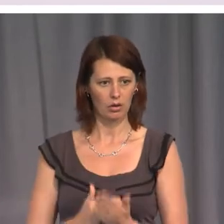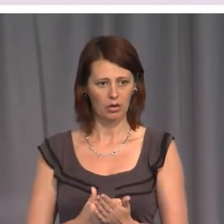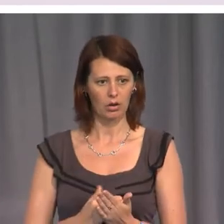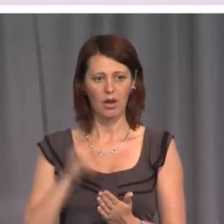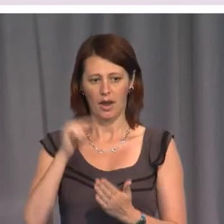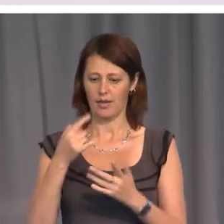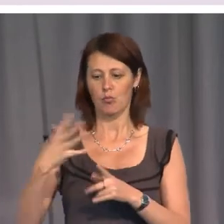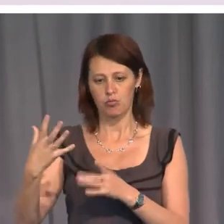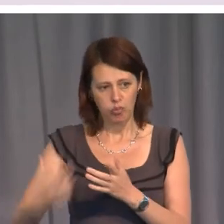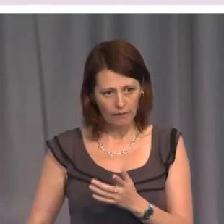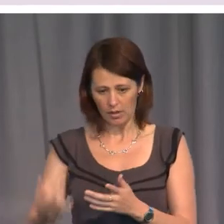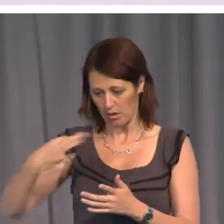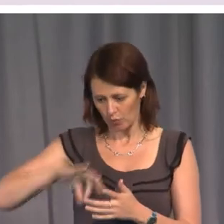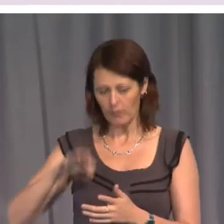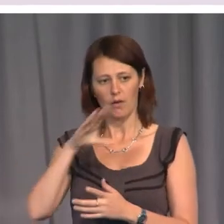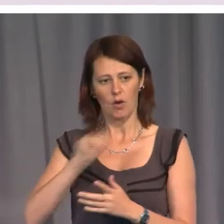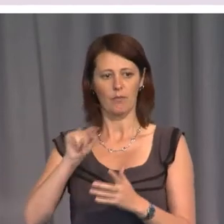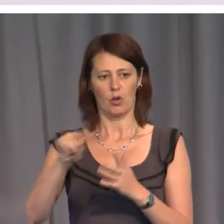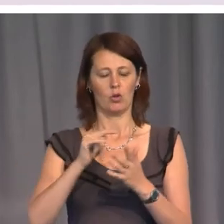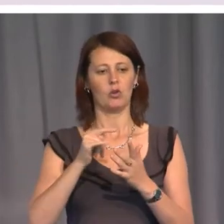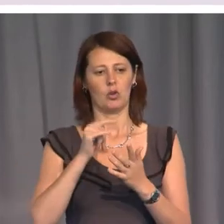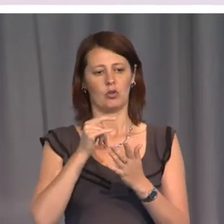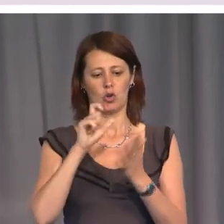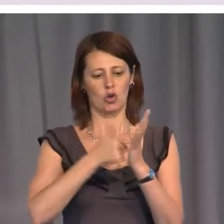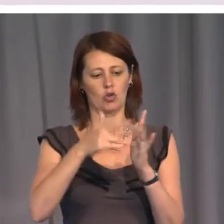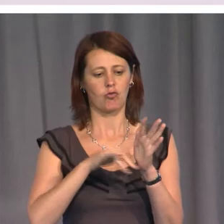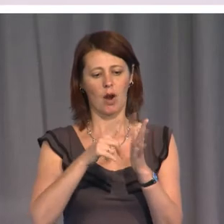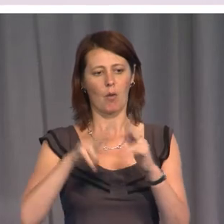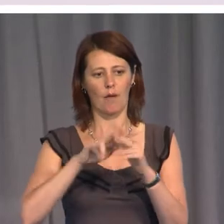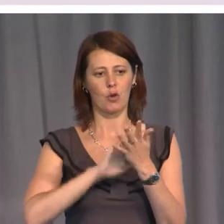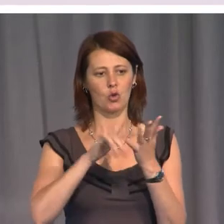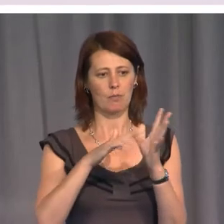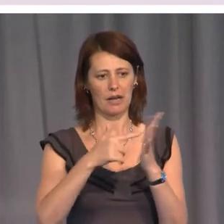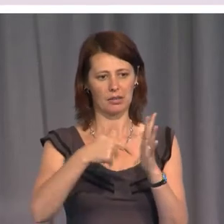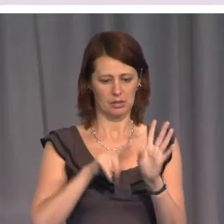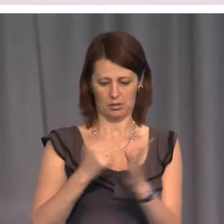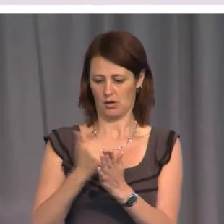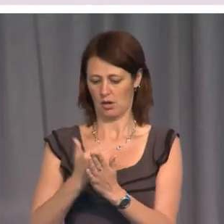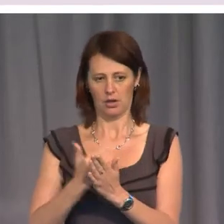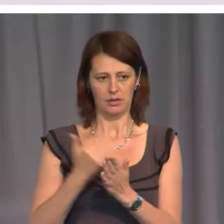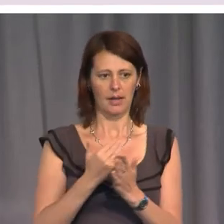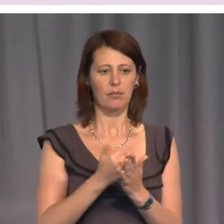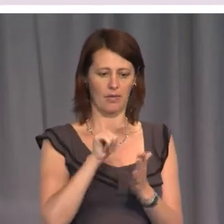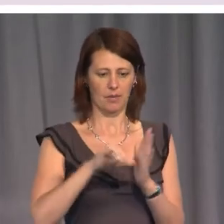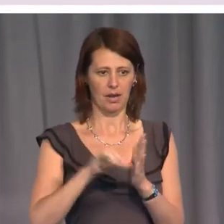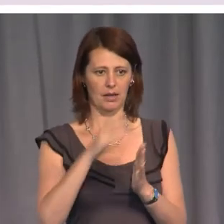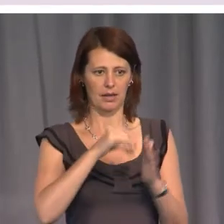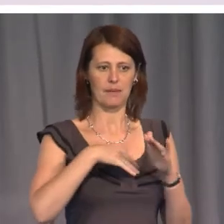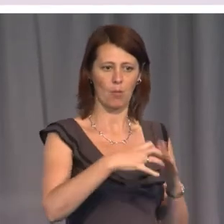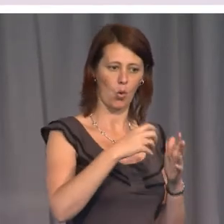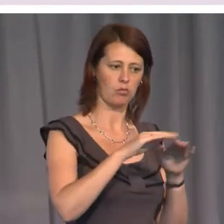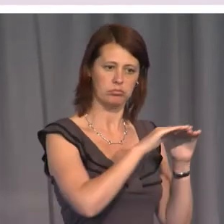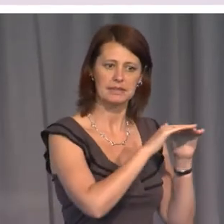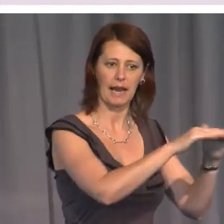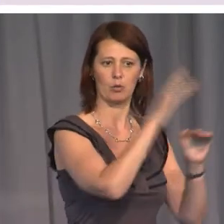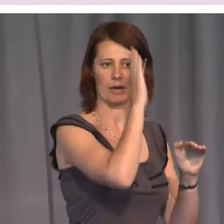against humanity sufficiently to stash their ill-gotten gains in more stable countries. The more